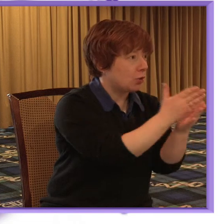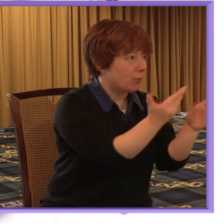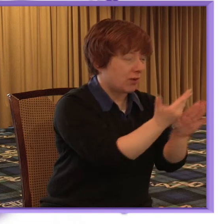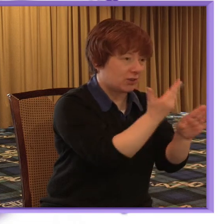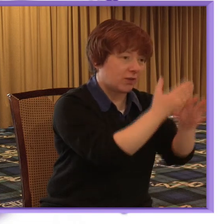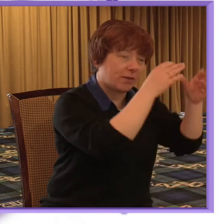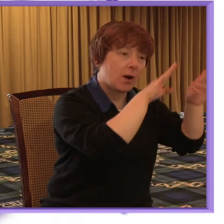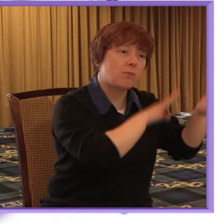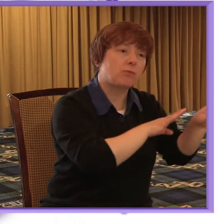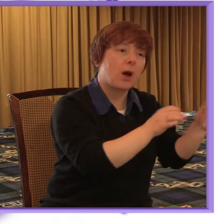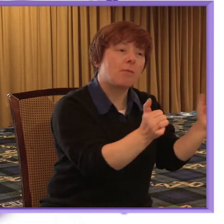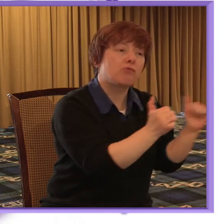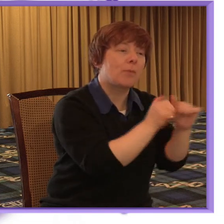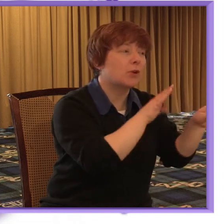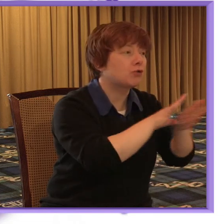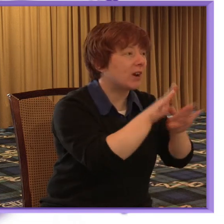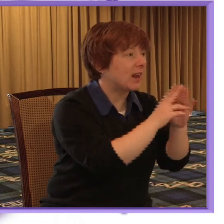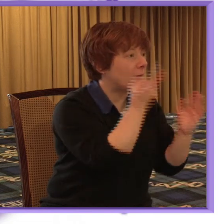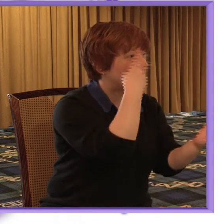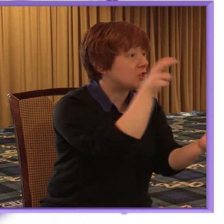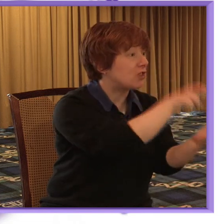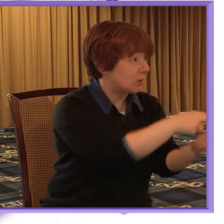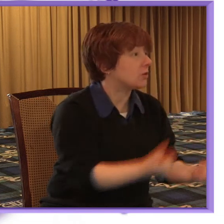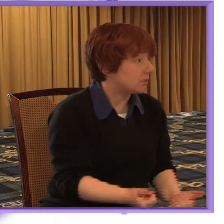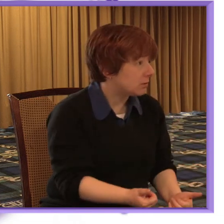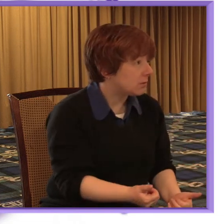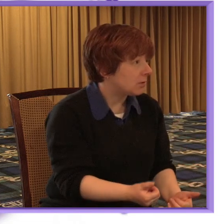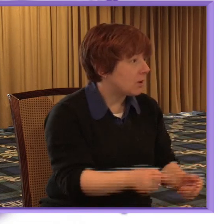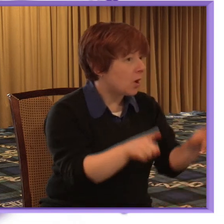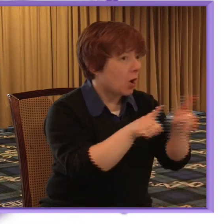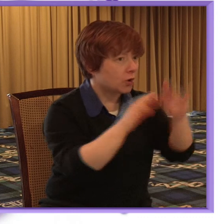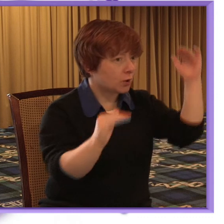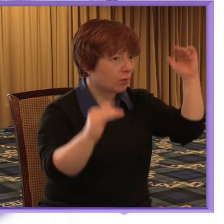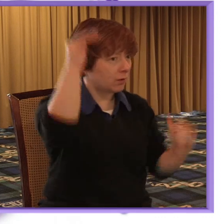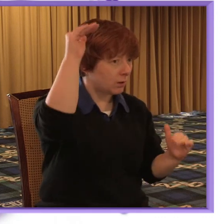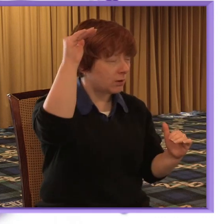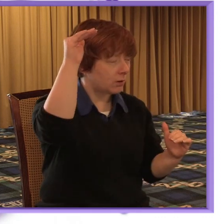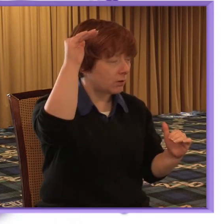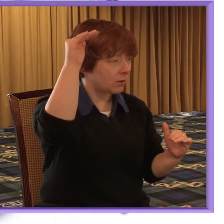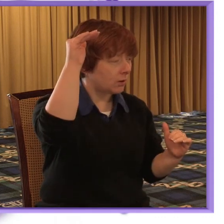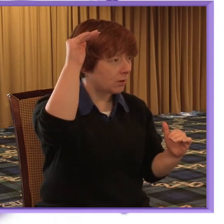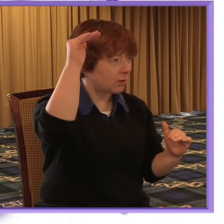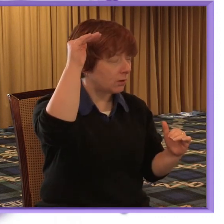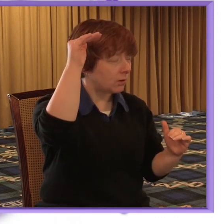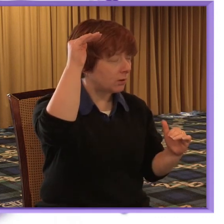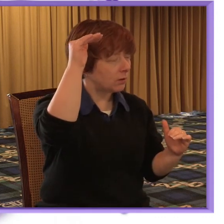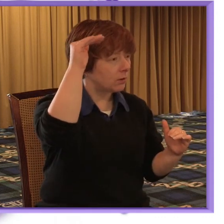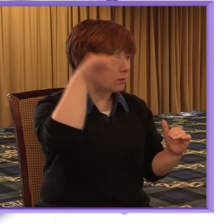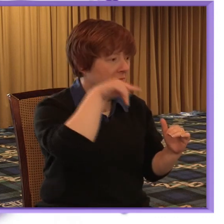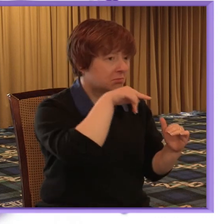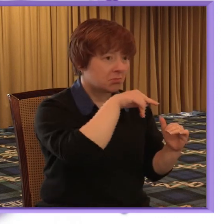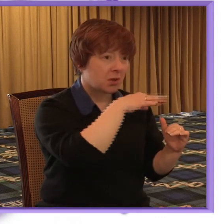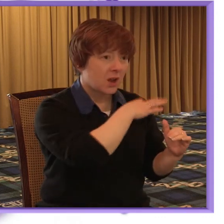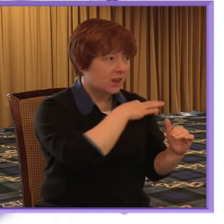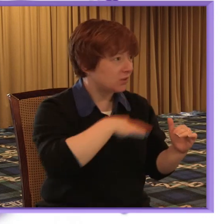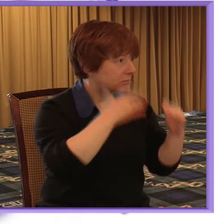another contributor to disparity in health care is clinicians being unable to diagnose and or know what treatment to